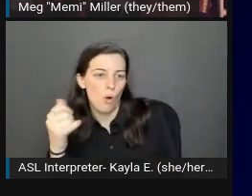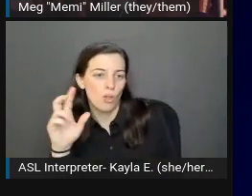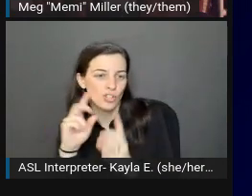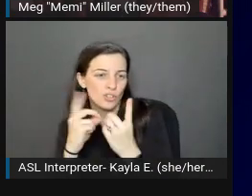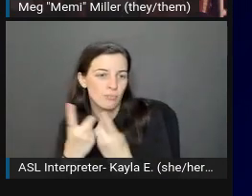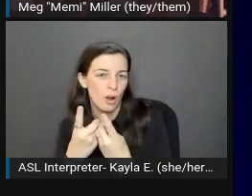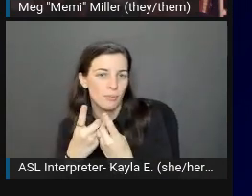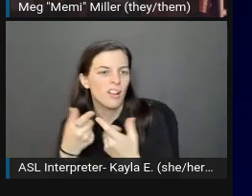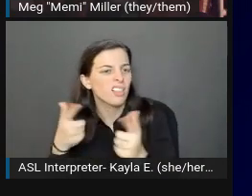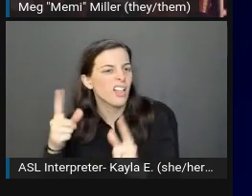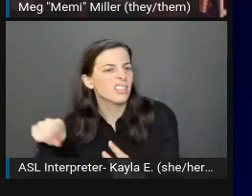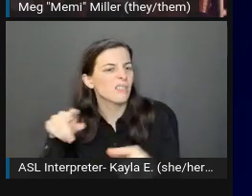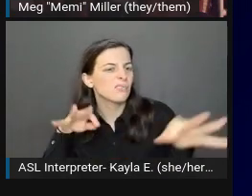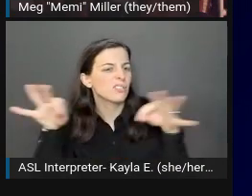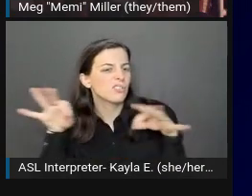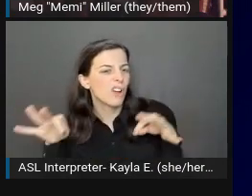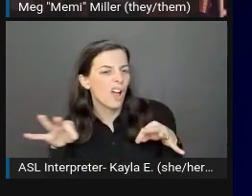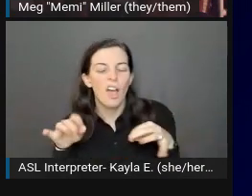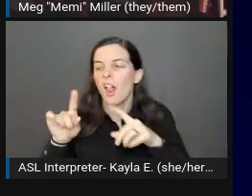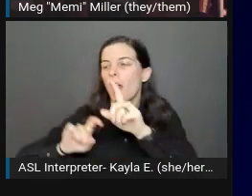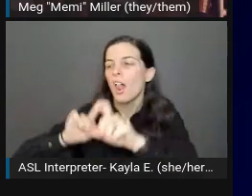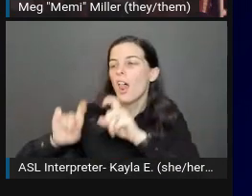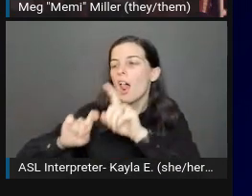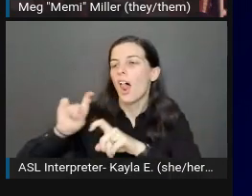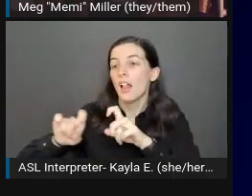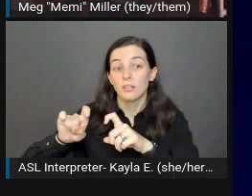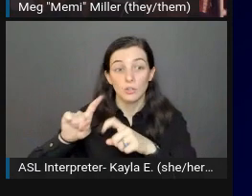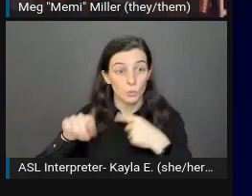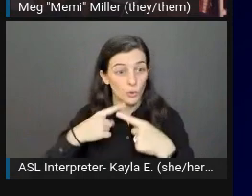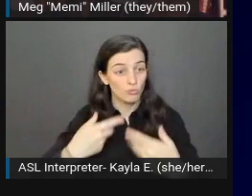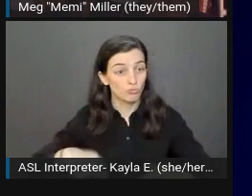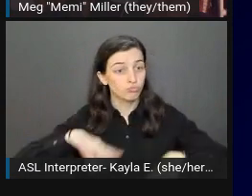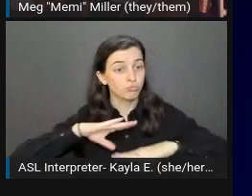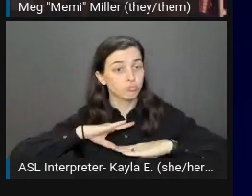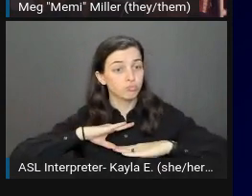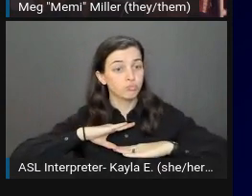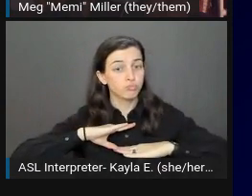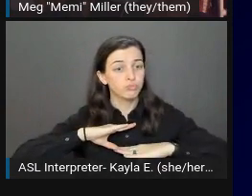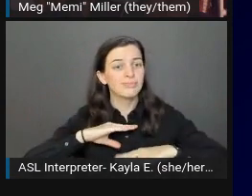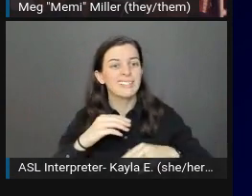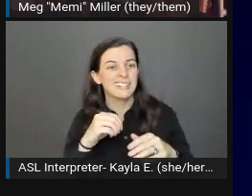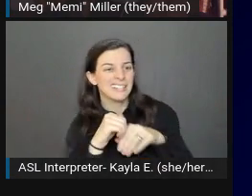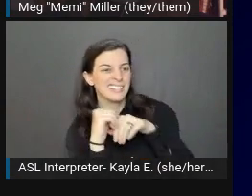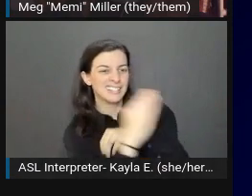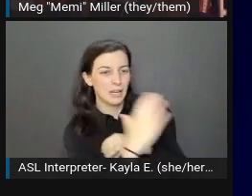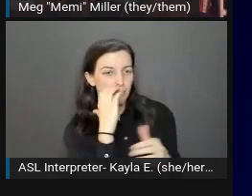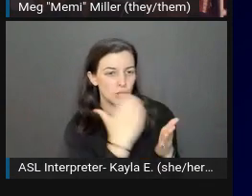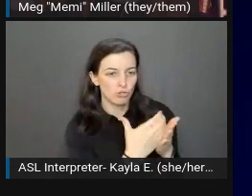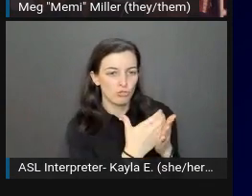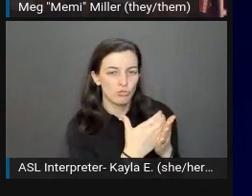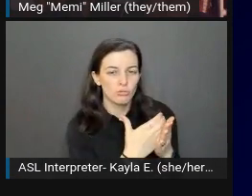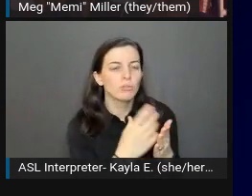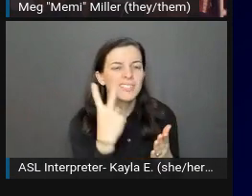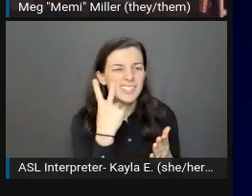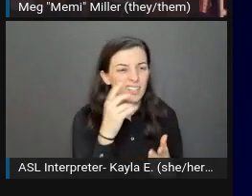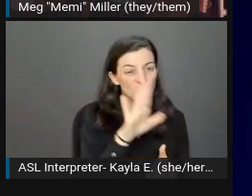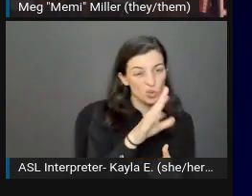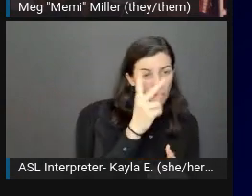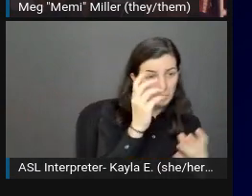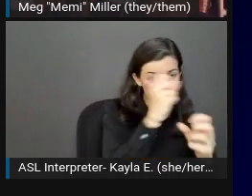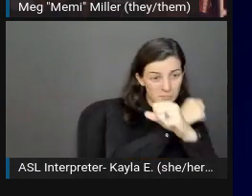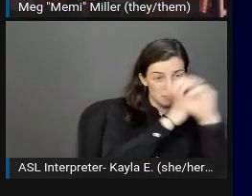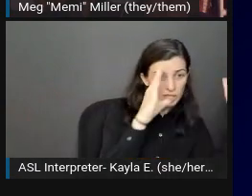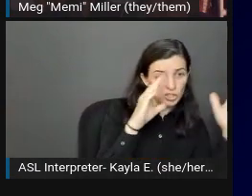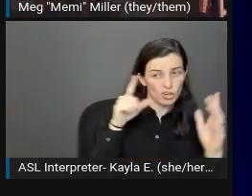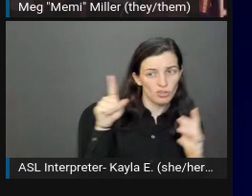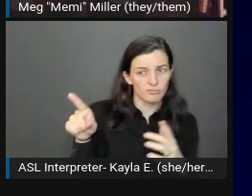ask questions. Once you're content with your description, send them a photo of the item you're describing and see if their mental picture matched up with the item.